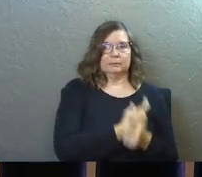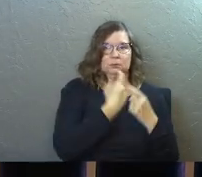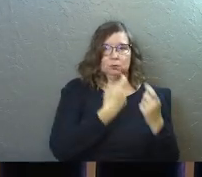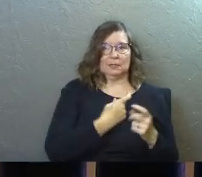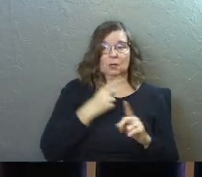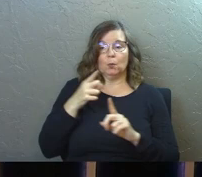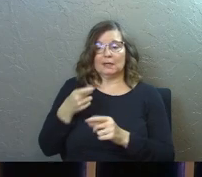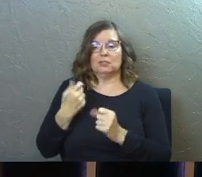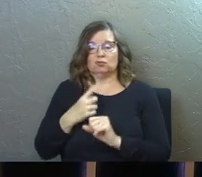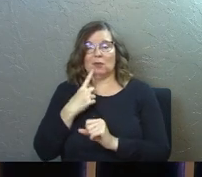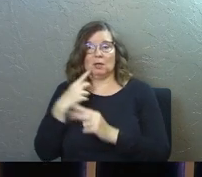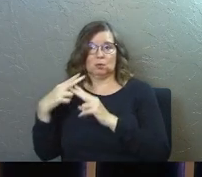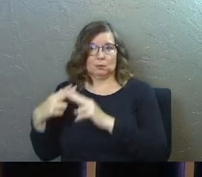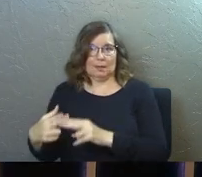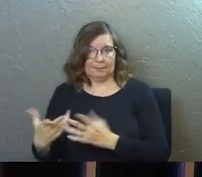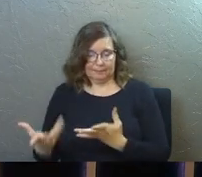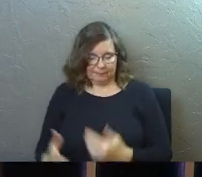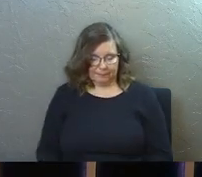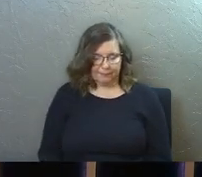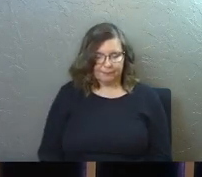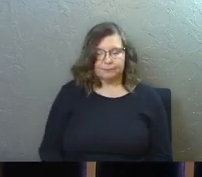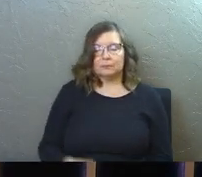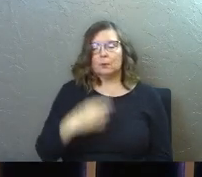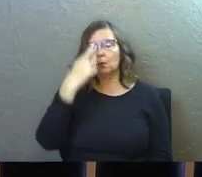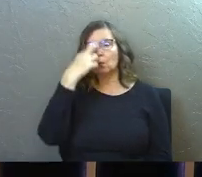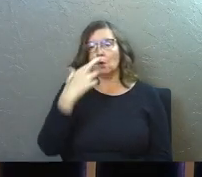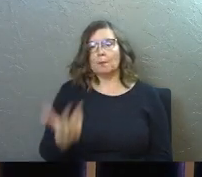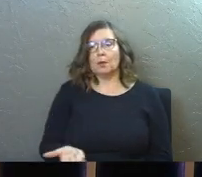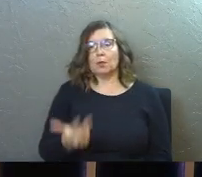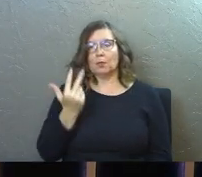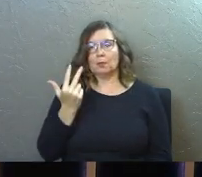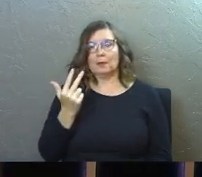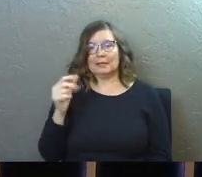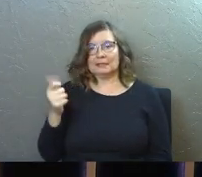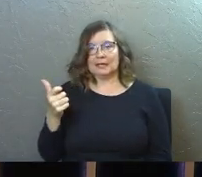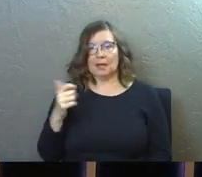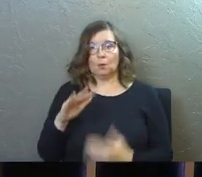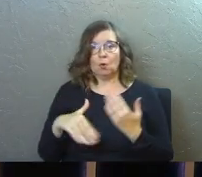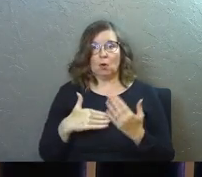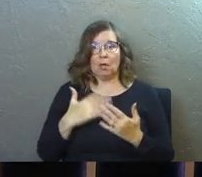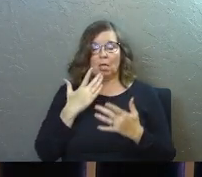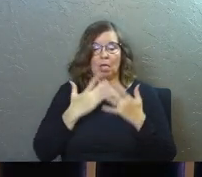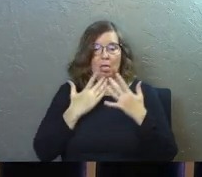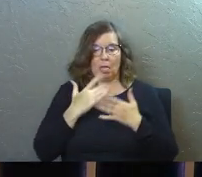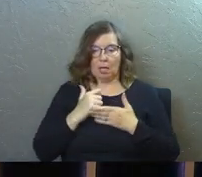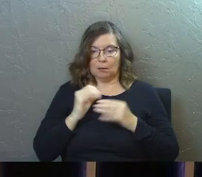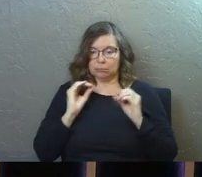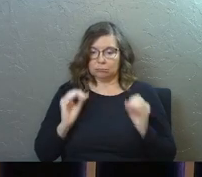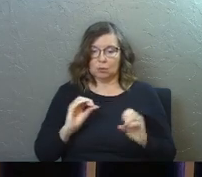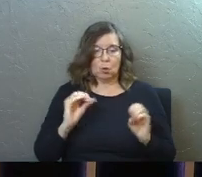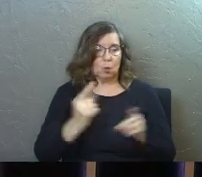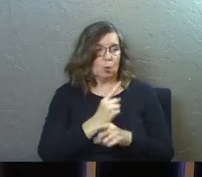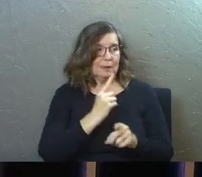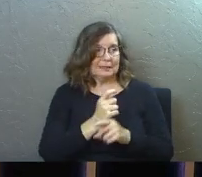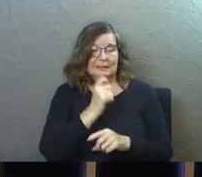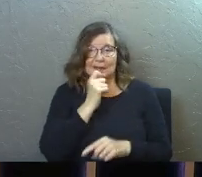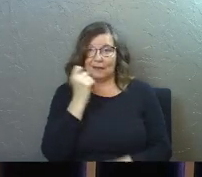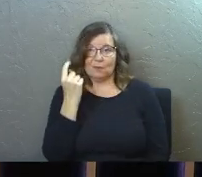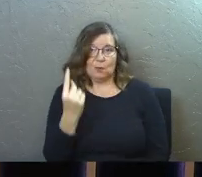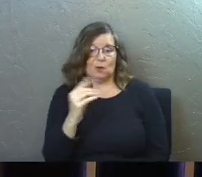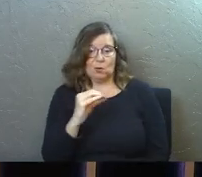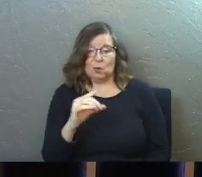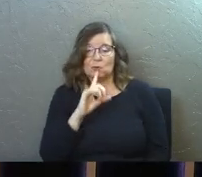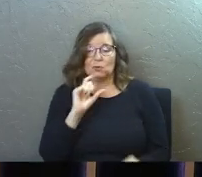is what he's trying to call it there. Romans 3 verse 10, we're all helpless. As the scripture says, no one is righteous, not even one.